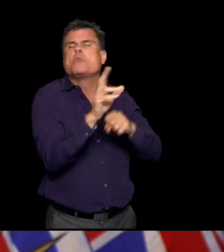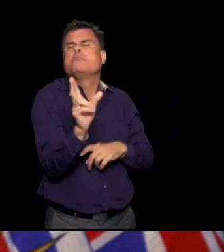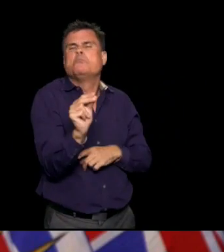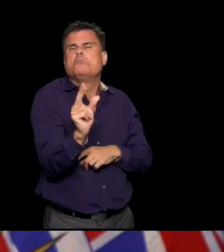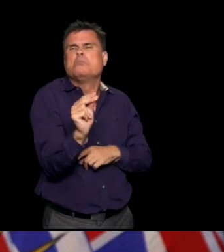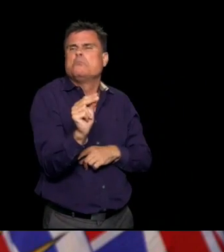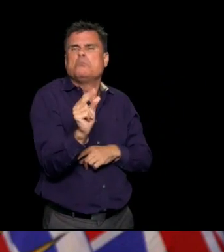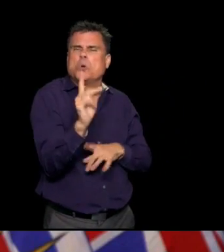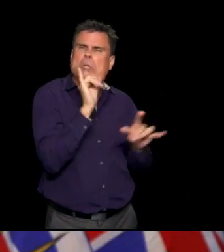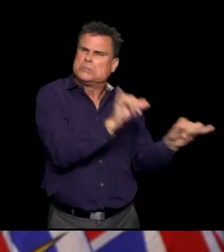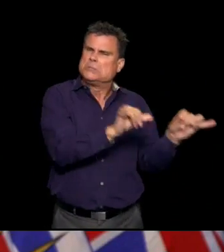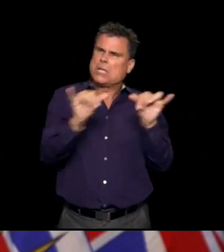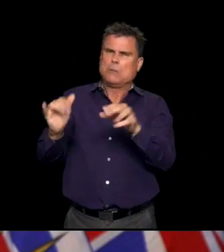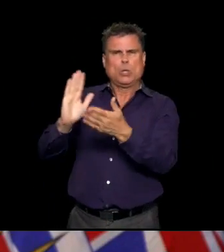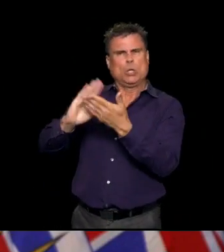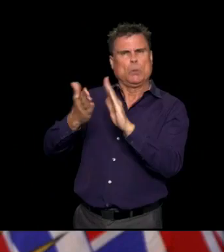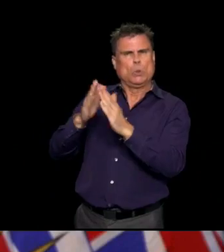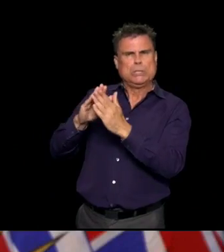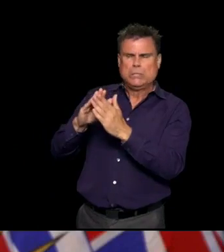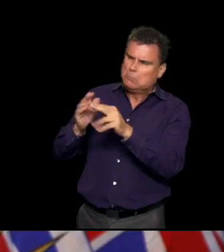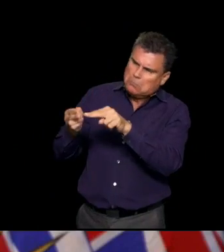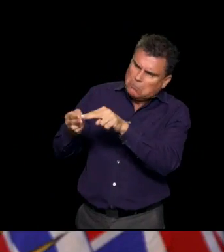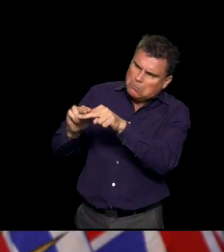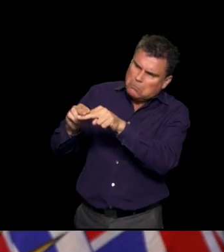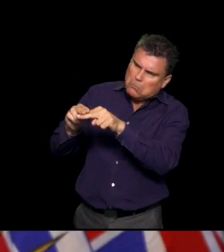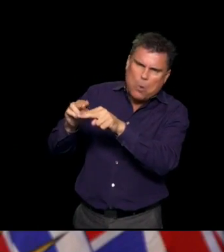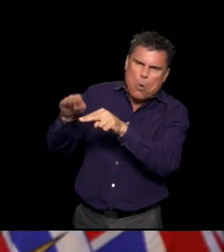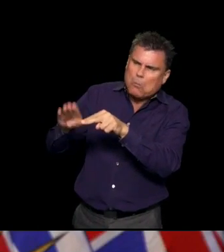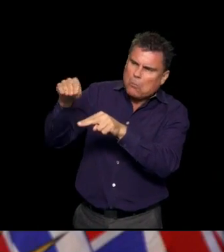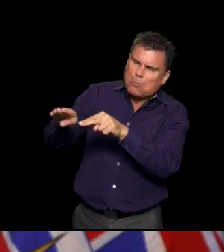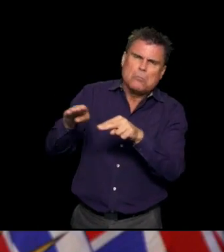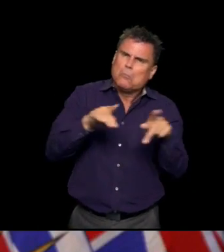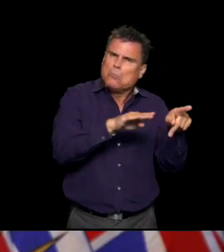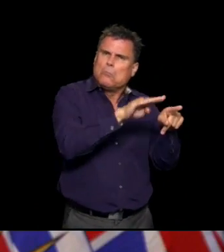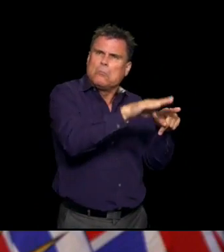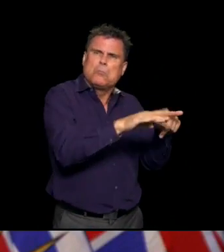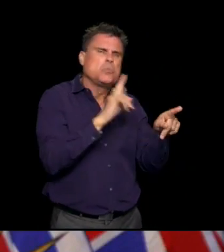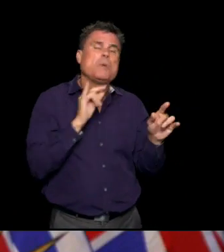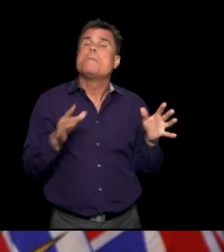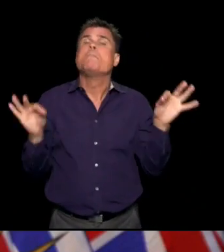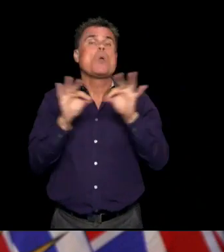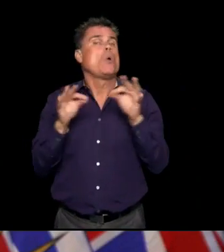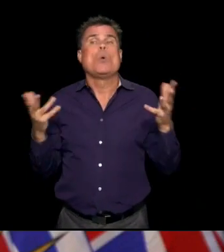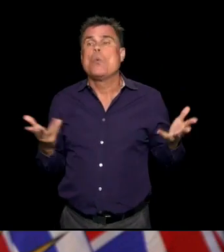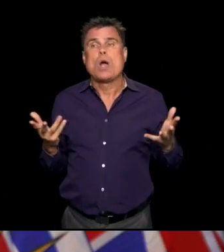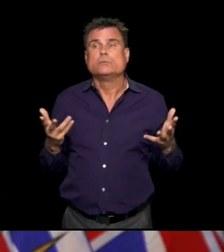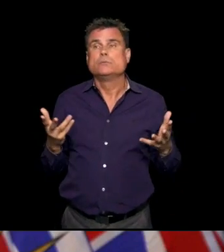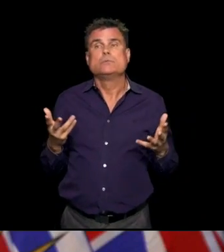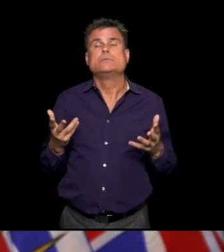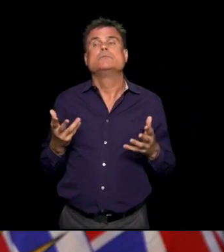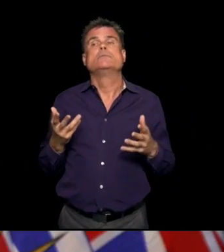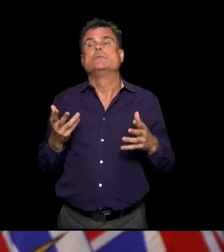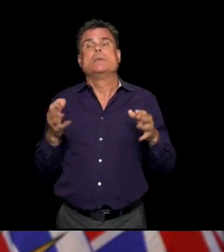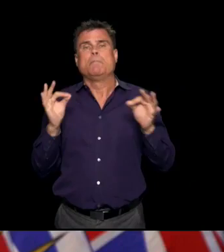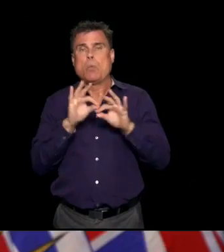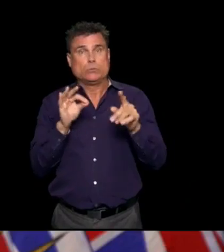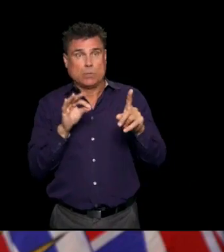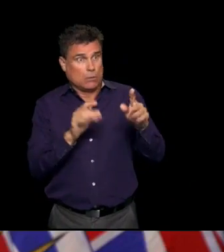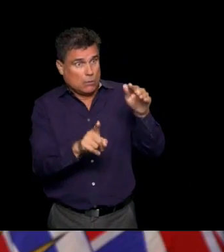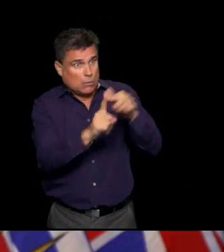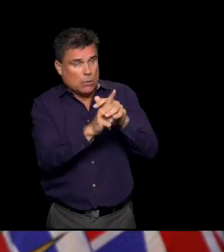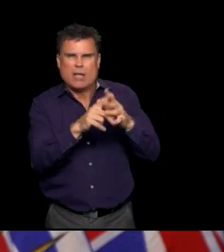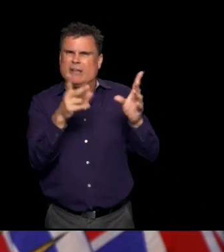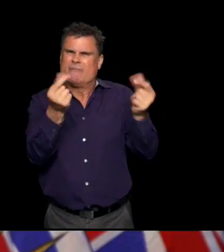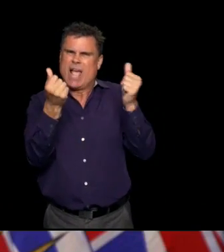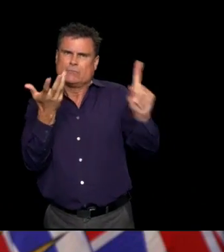have a response, that we identify children or adult in the school setting early, and that we have the things in place that